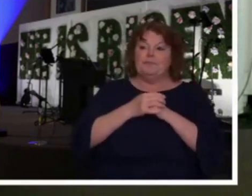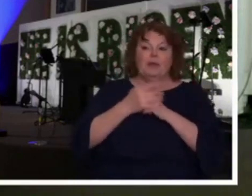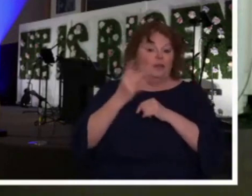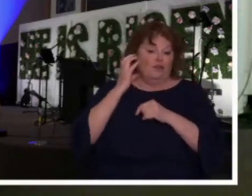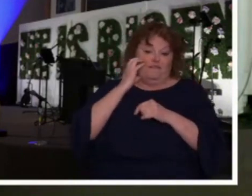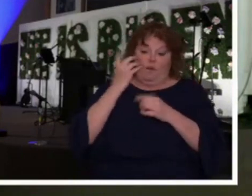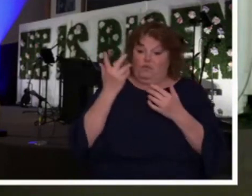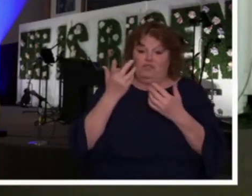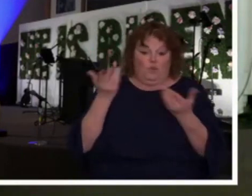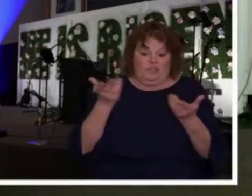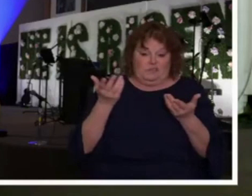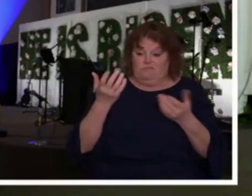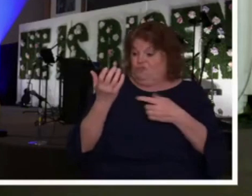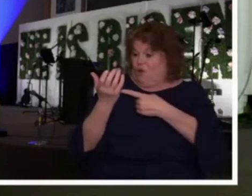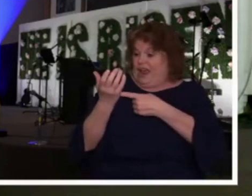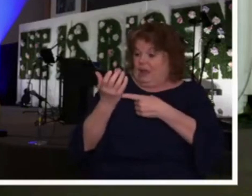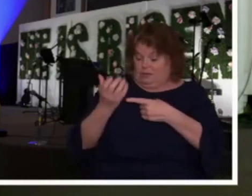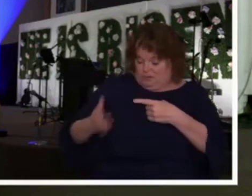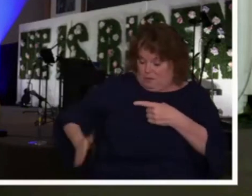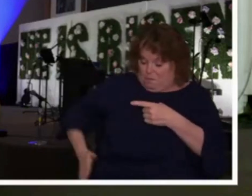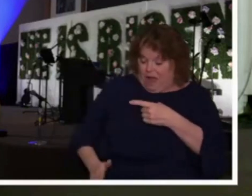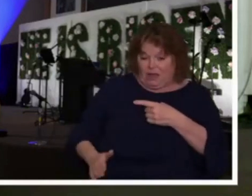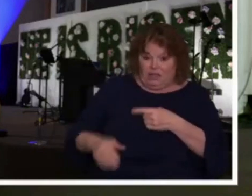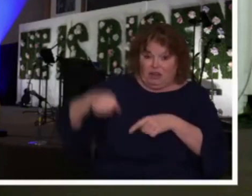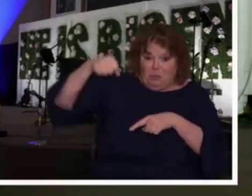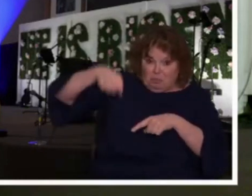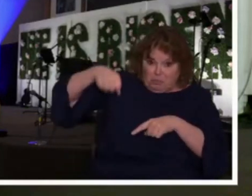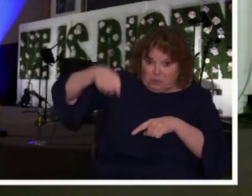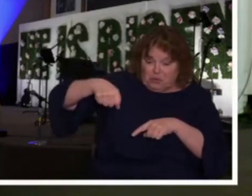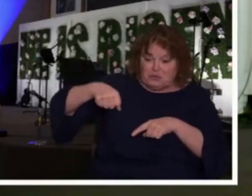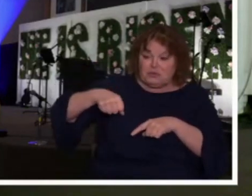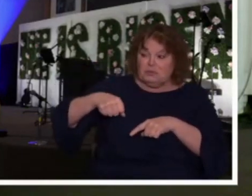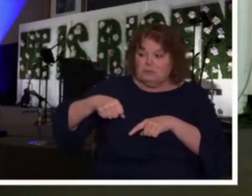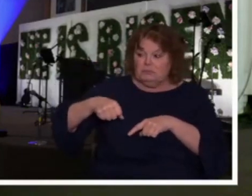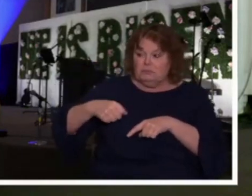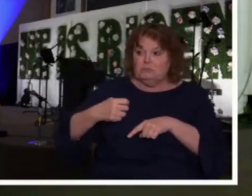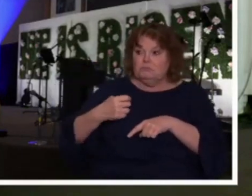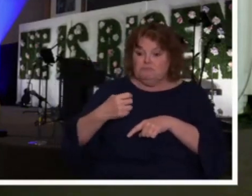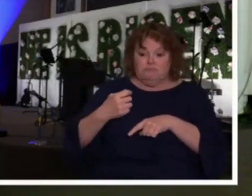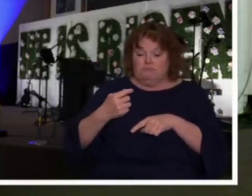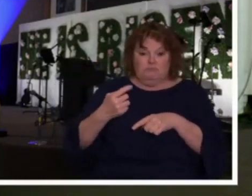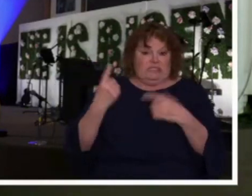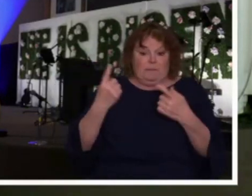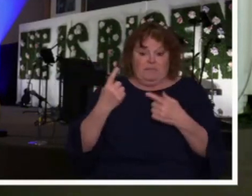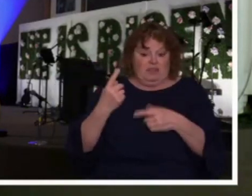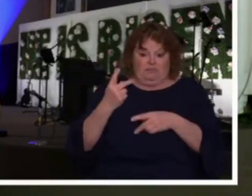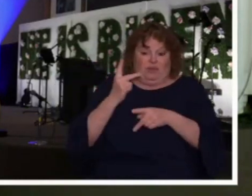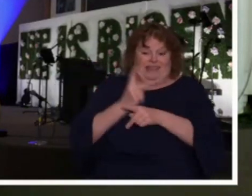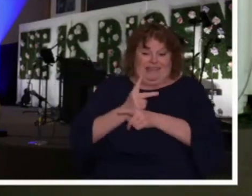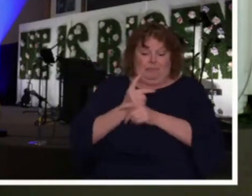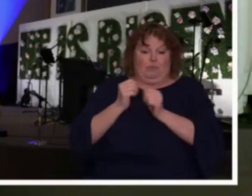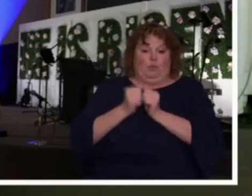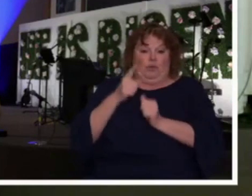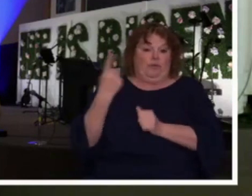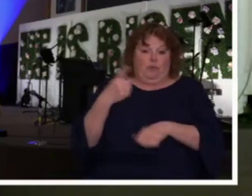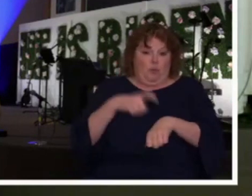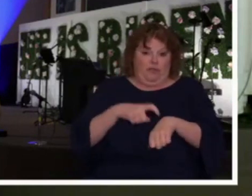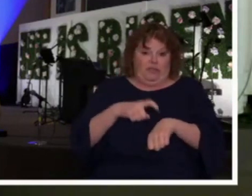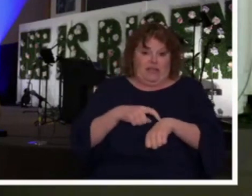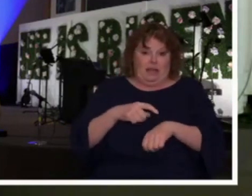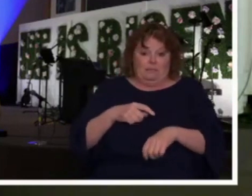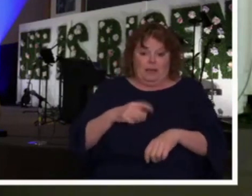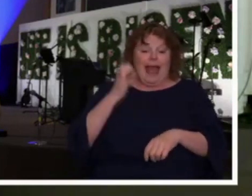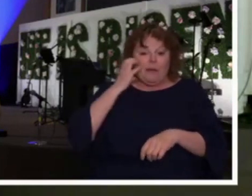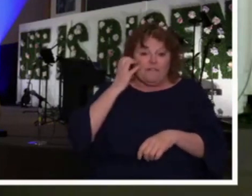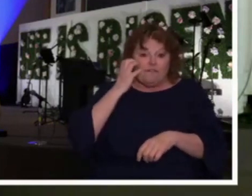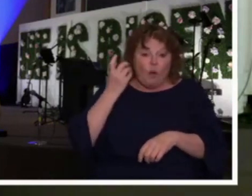your hand or it's in your pocket or it's in your purse. And it's always something that's become an indispensable tool. We depend on